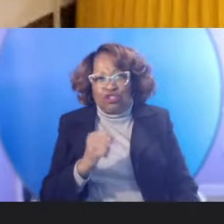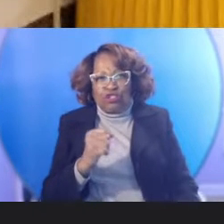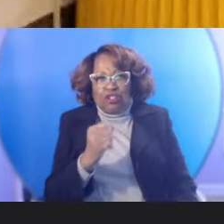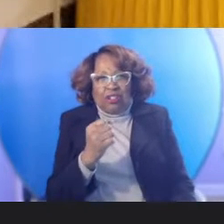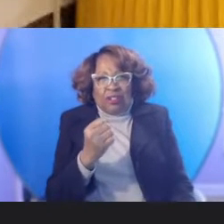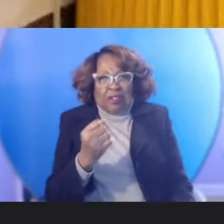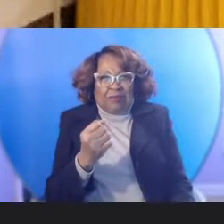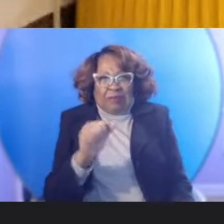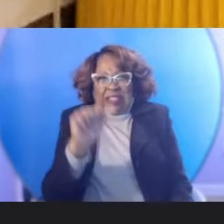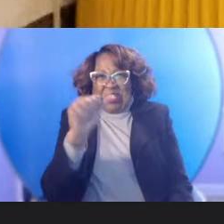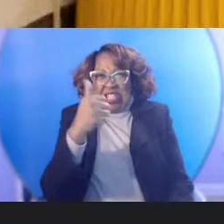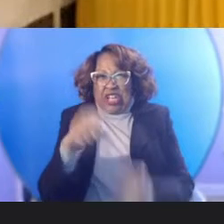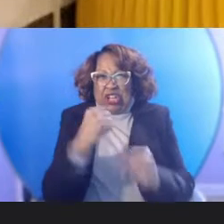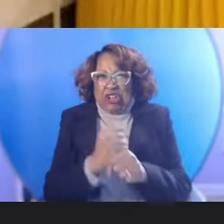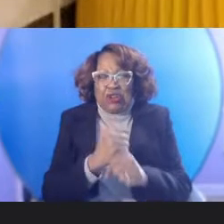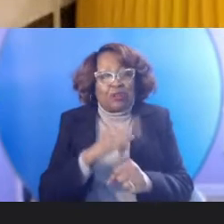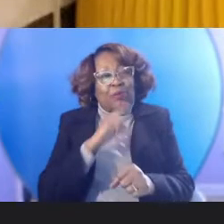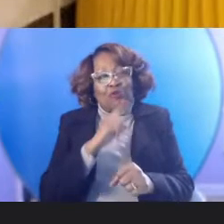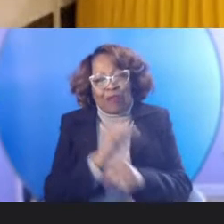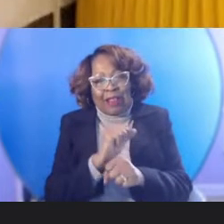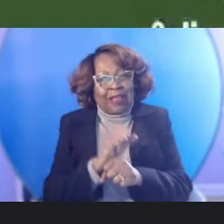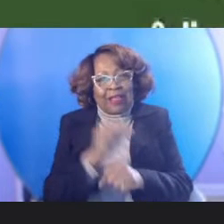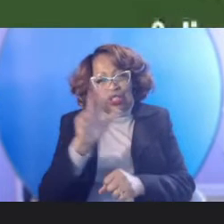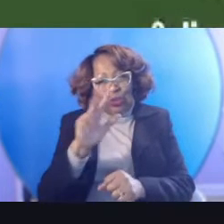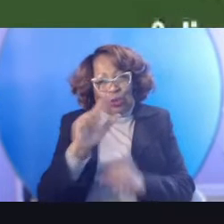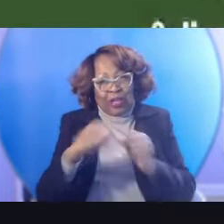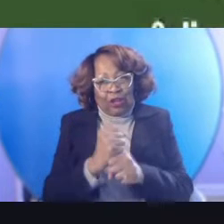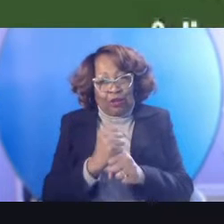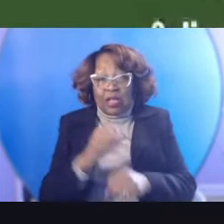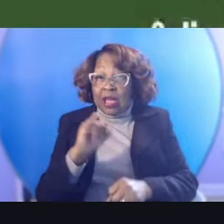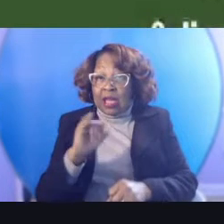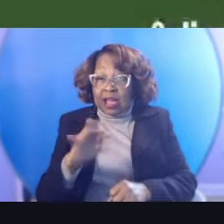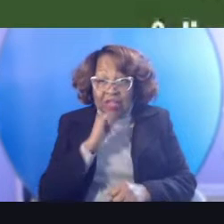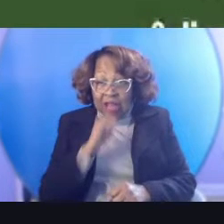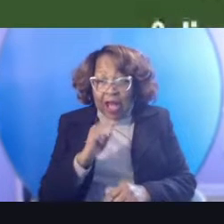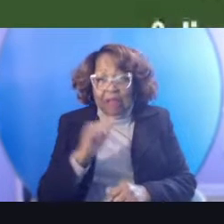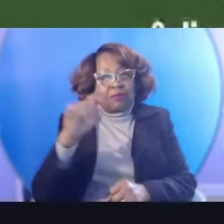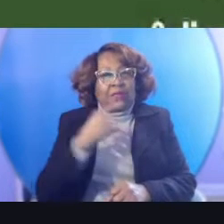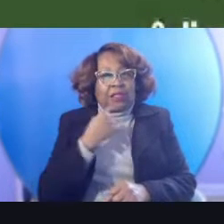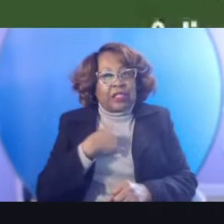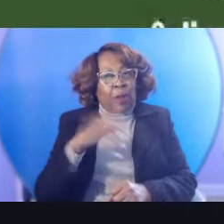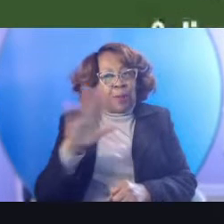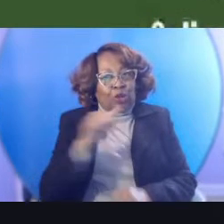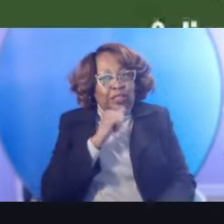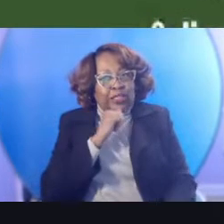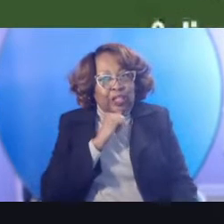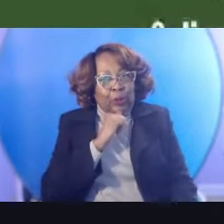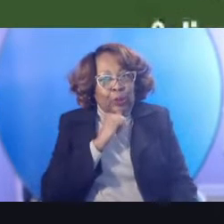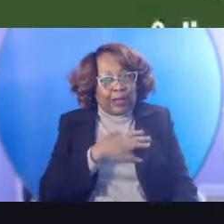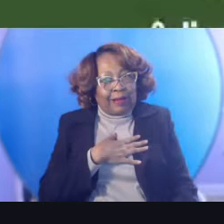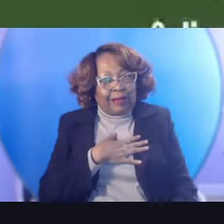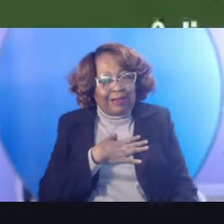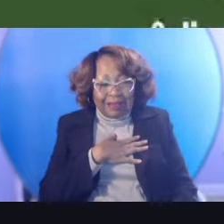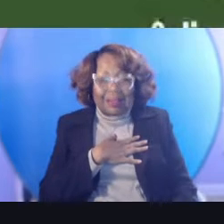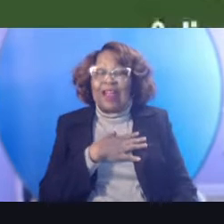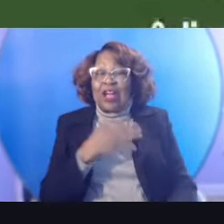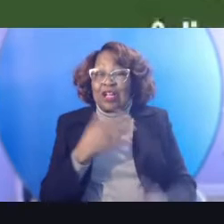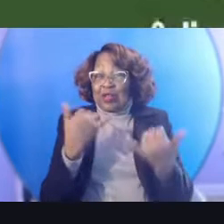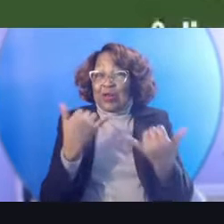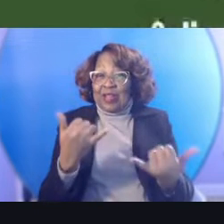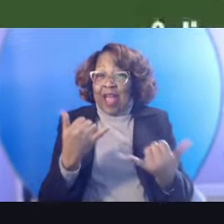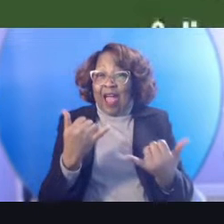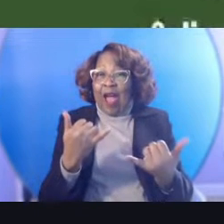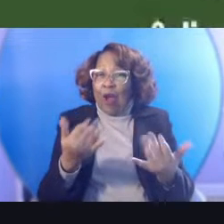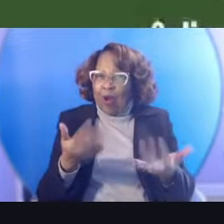If not, I need you to tell me your secrets. Okay, so let's chat and I'm very honest.